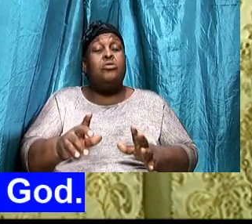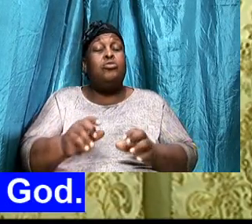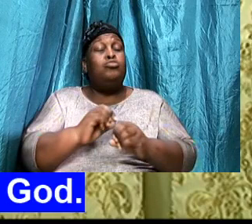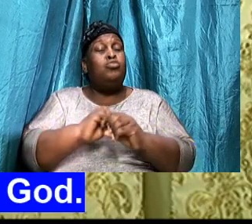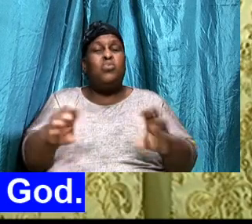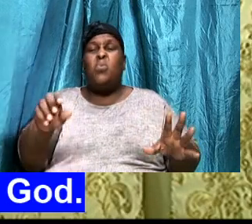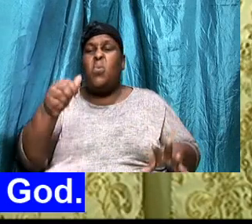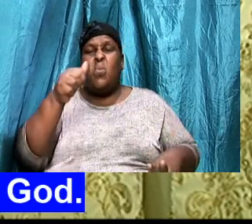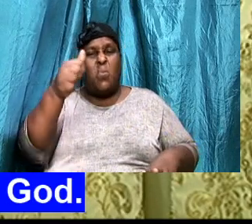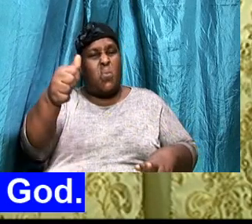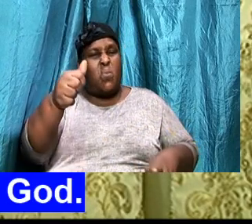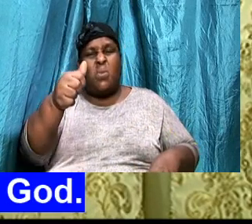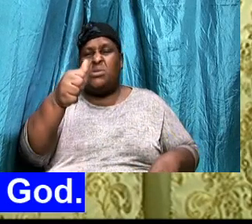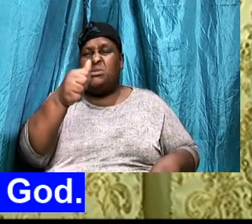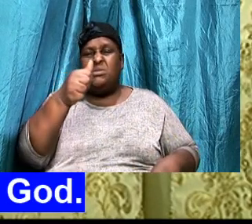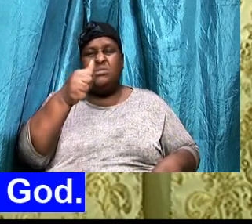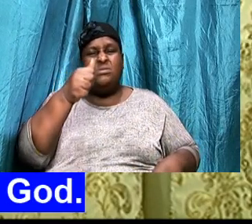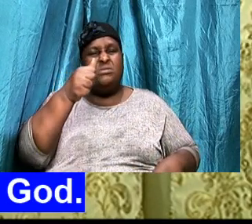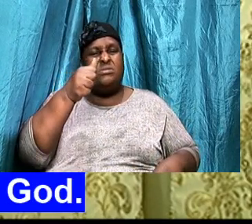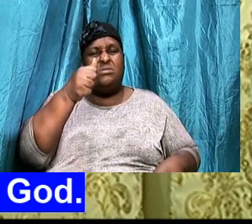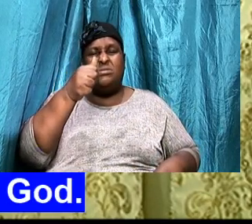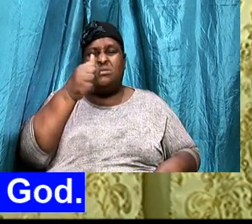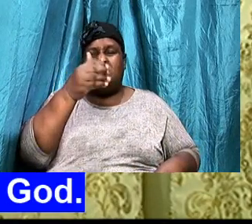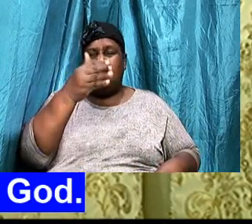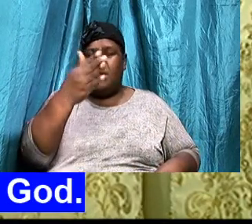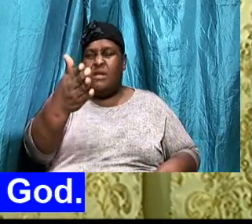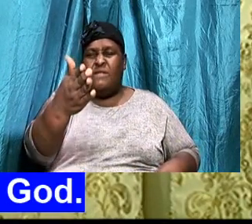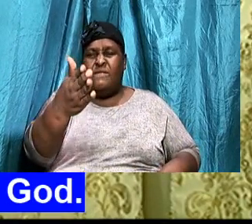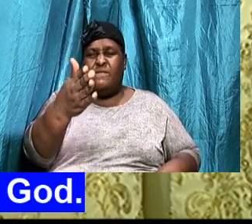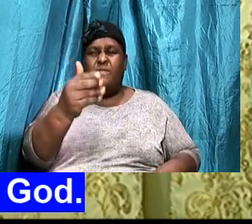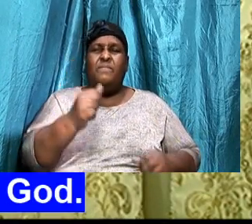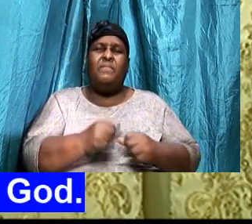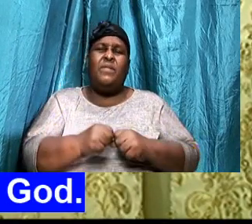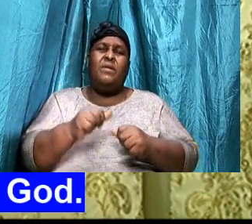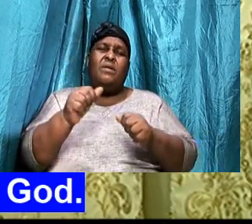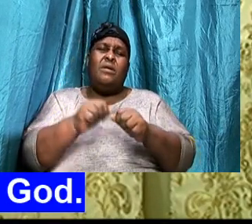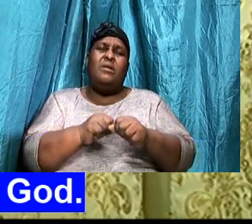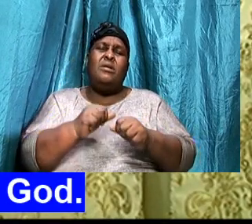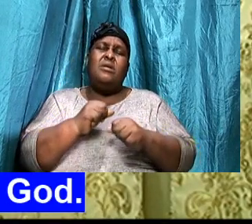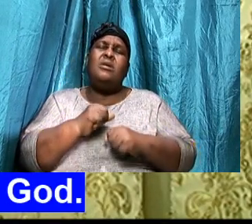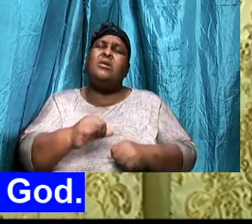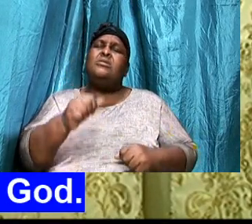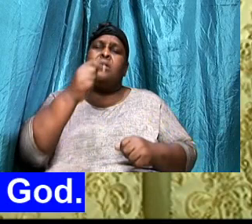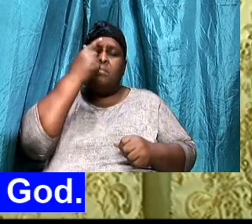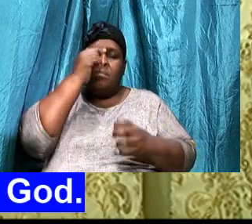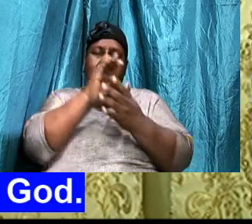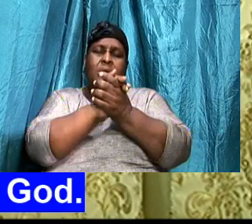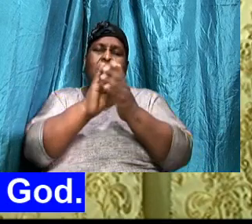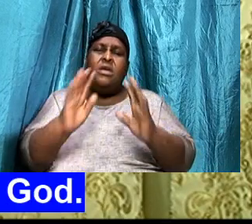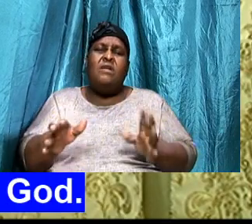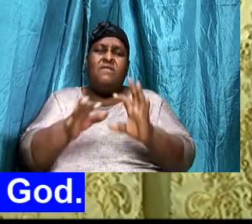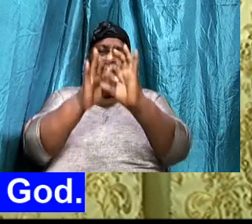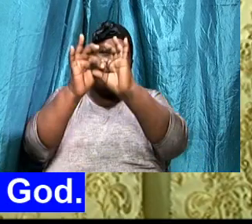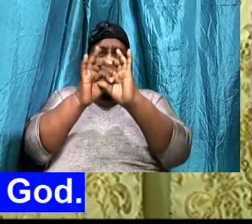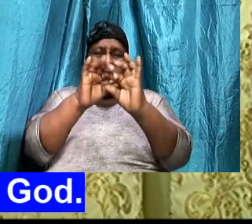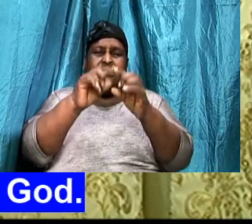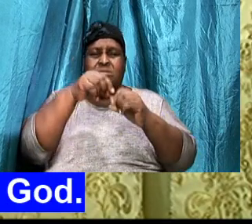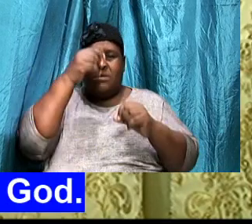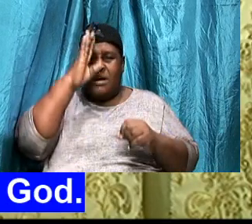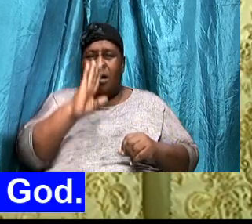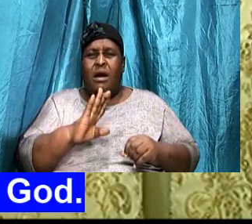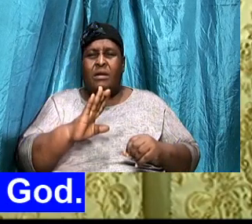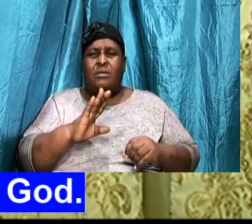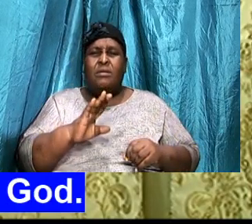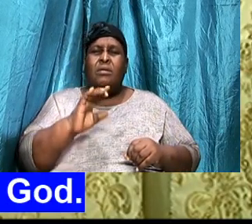longer, Belong to yourselves, Instead, Each believer, Belongs to God, Therefore, We are to,